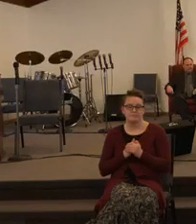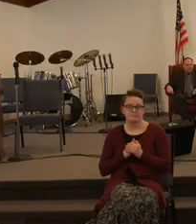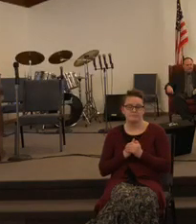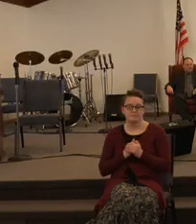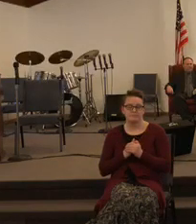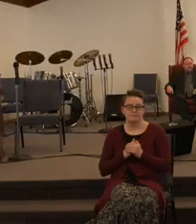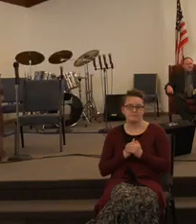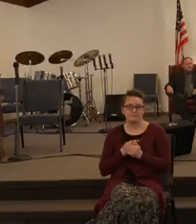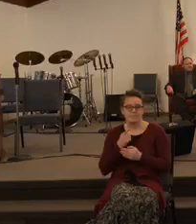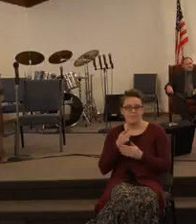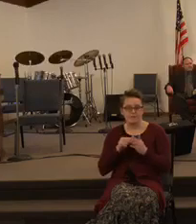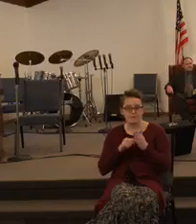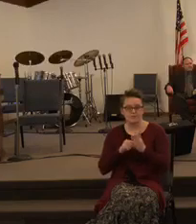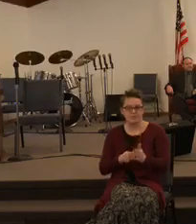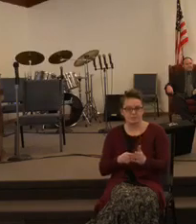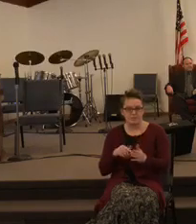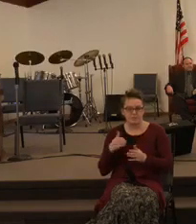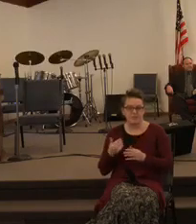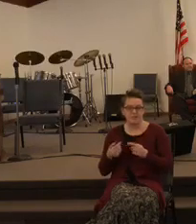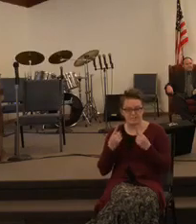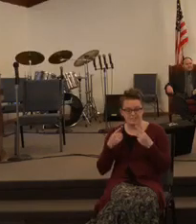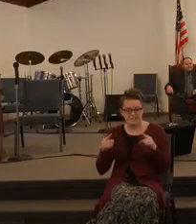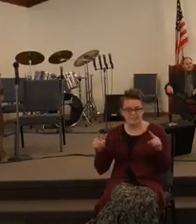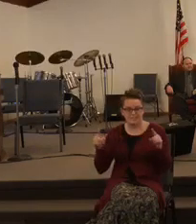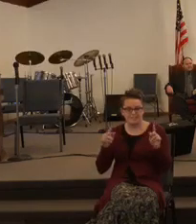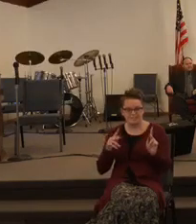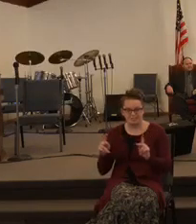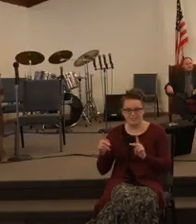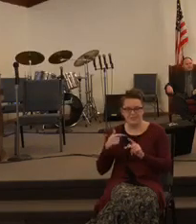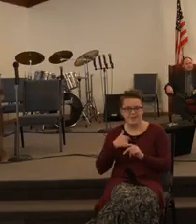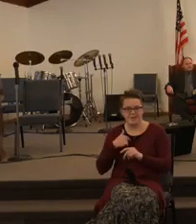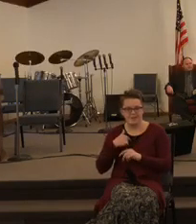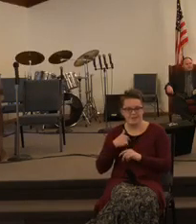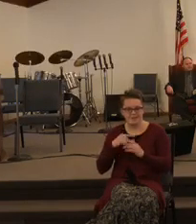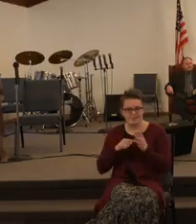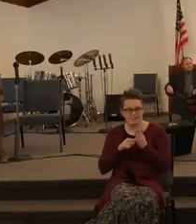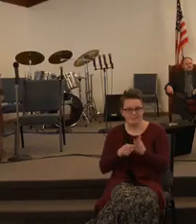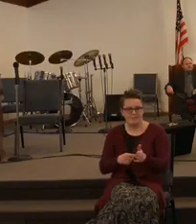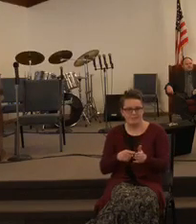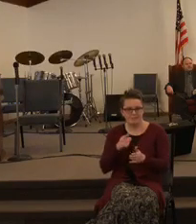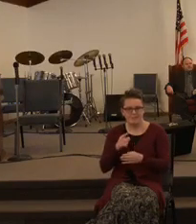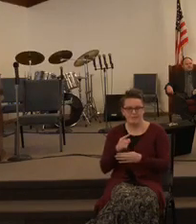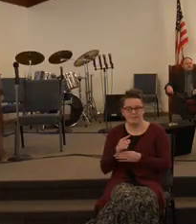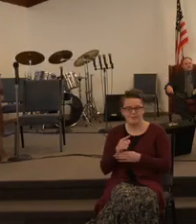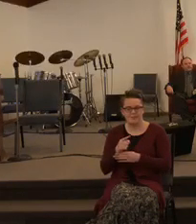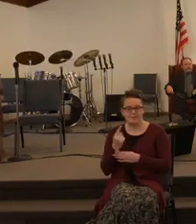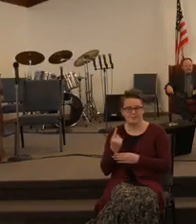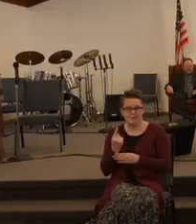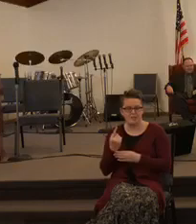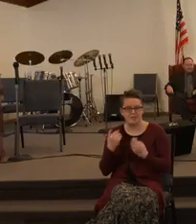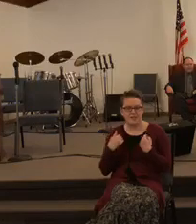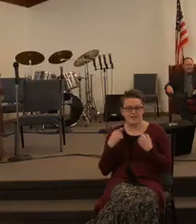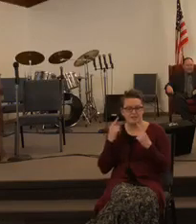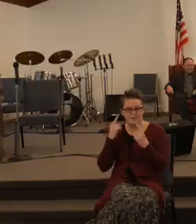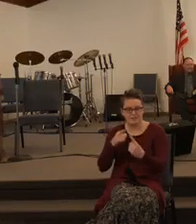You show me a successful individual and I'll show you someone that had goals in their life.